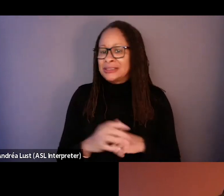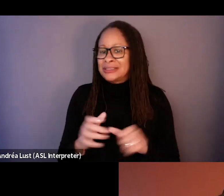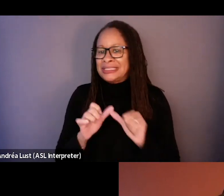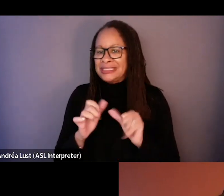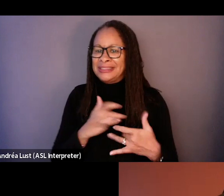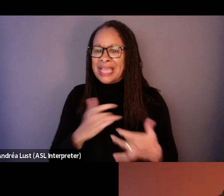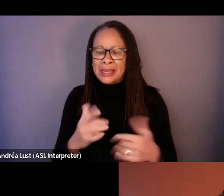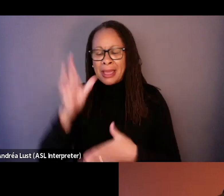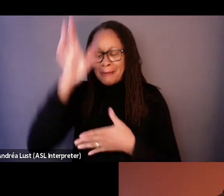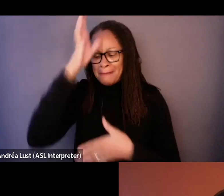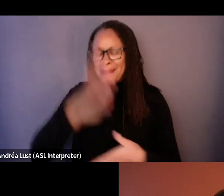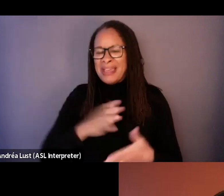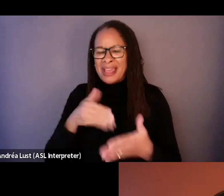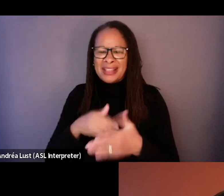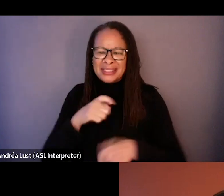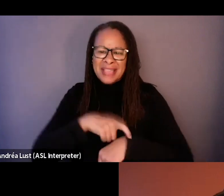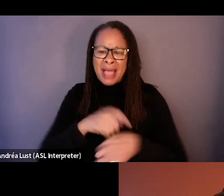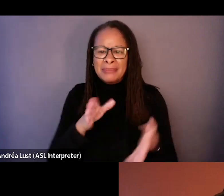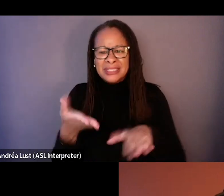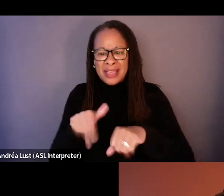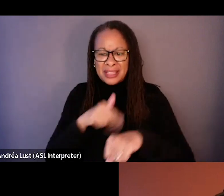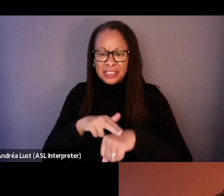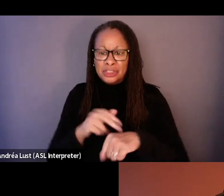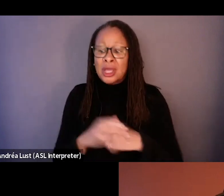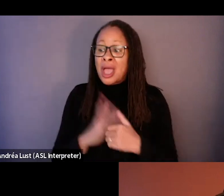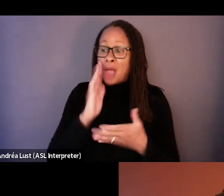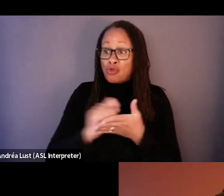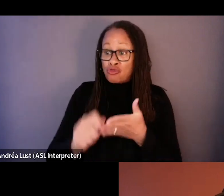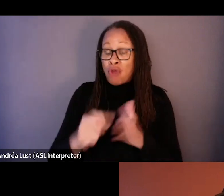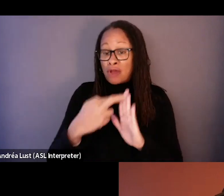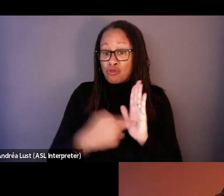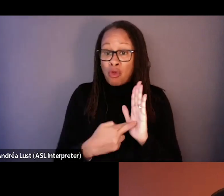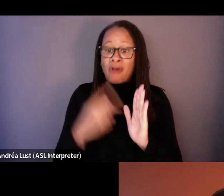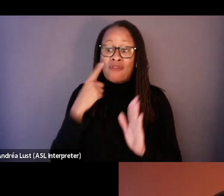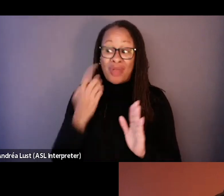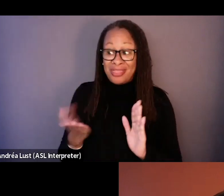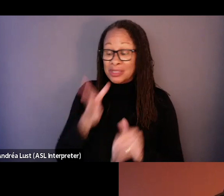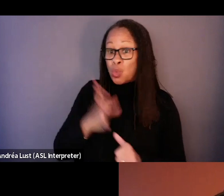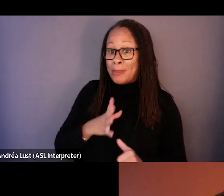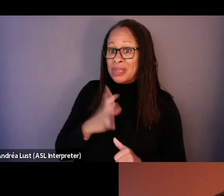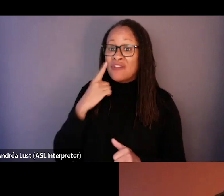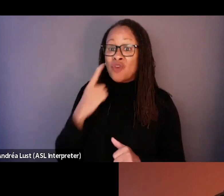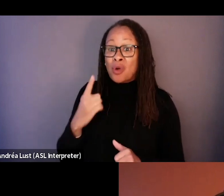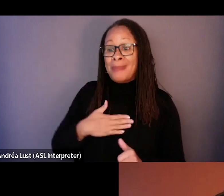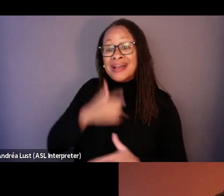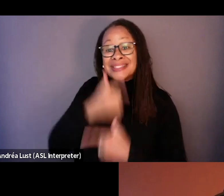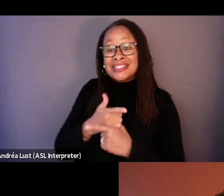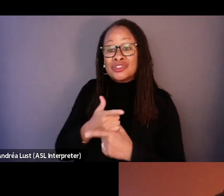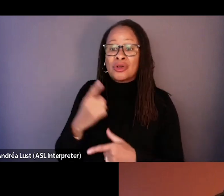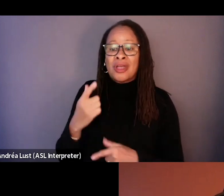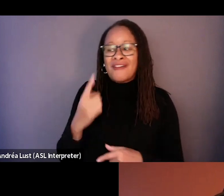against time, death, nature. And I will write a role for this woman, for my sister, for this actress. And the role is women